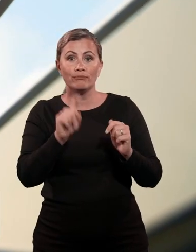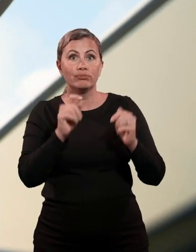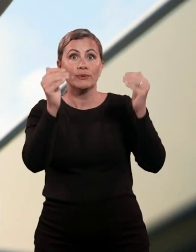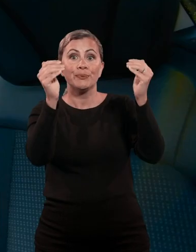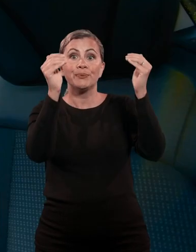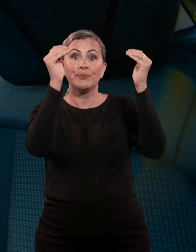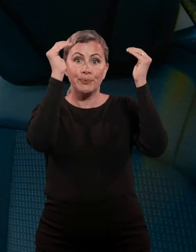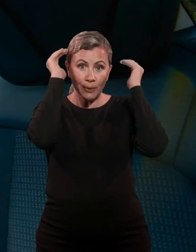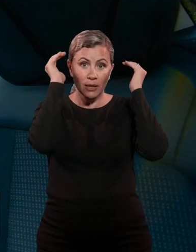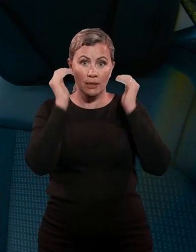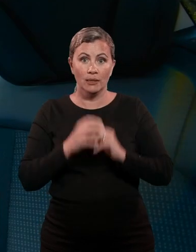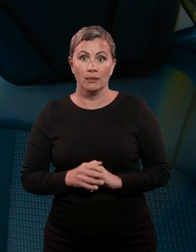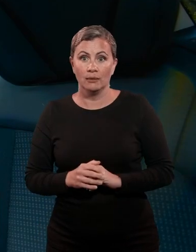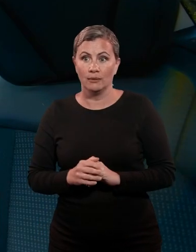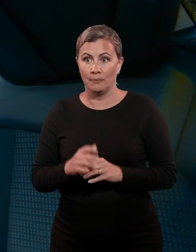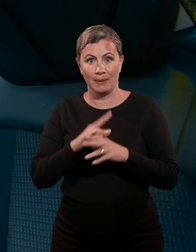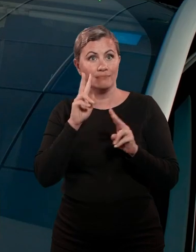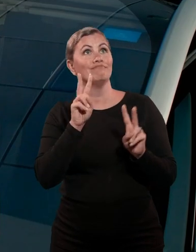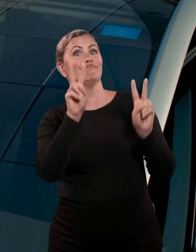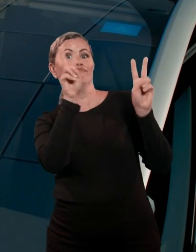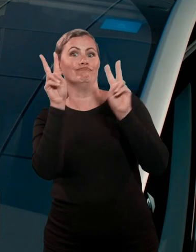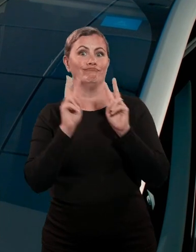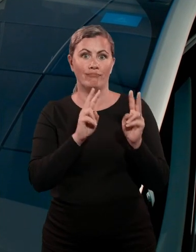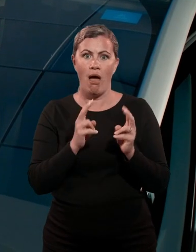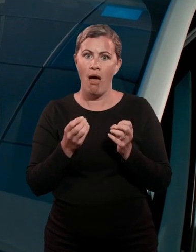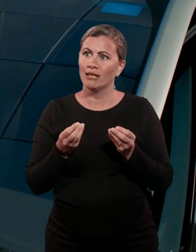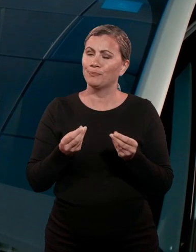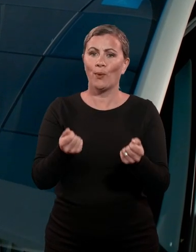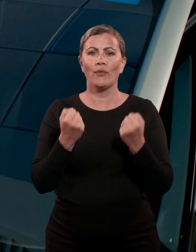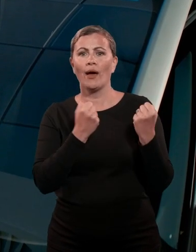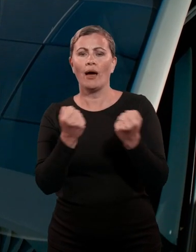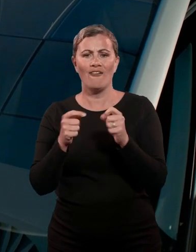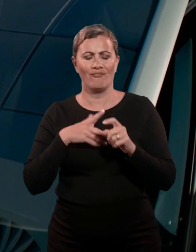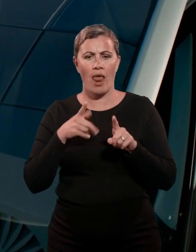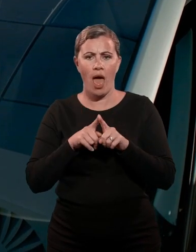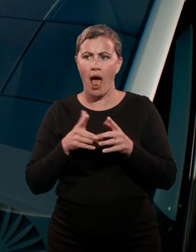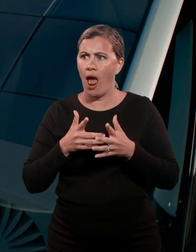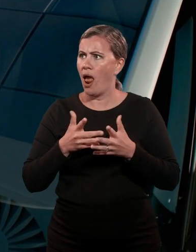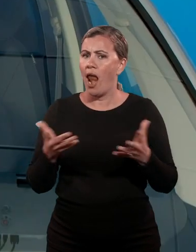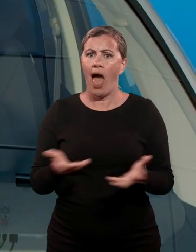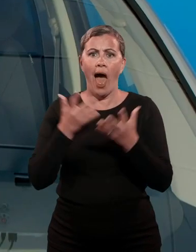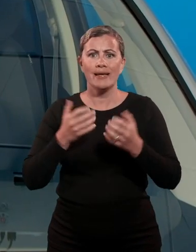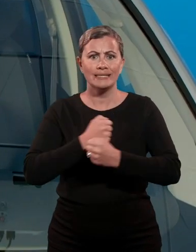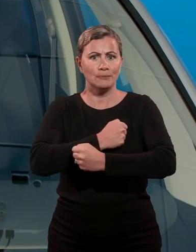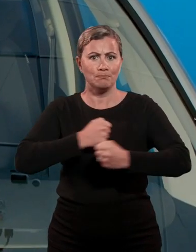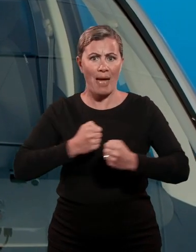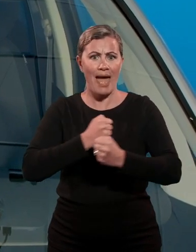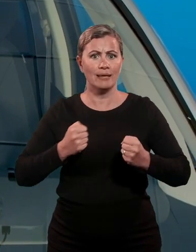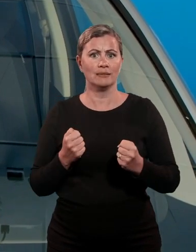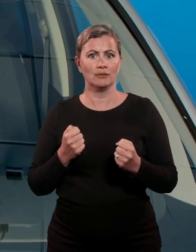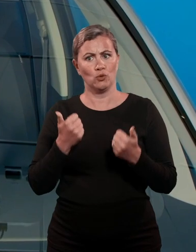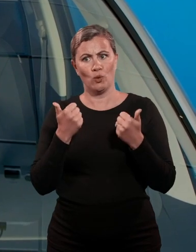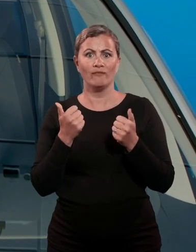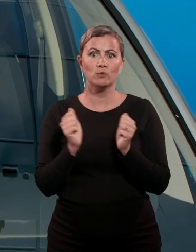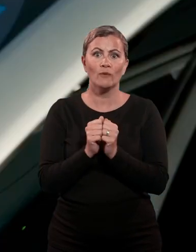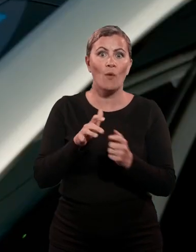electric interior blind, and the even larger panoramic windscreen, which reaches right up over your head. All of that glass